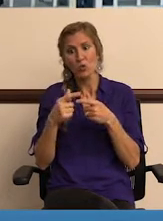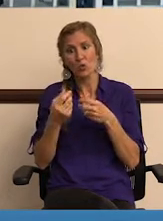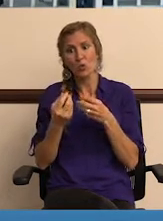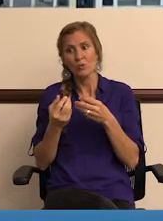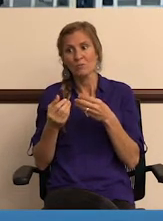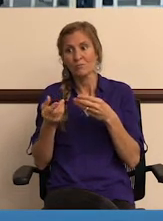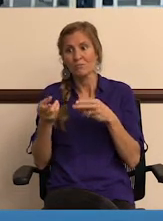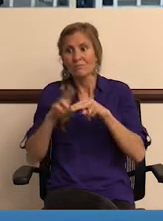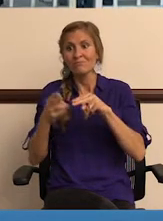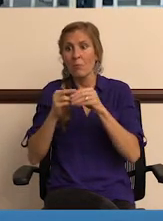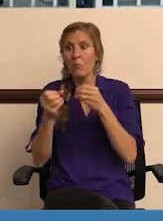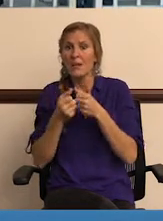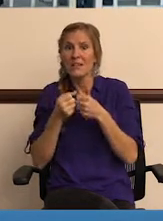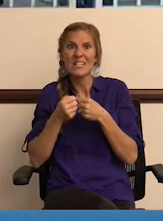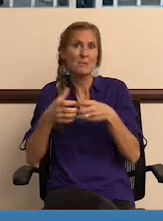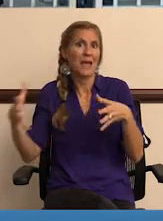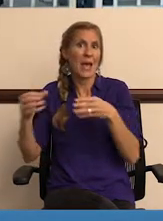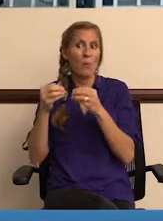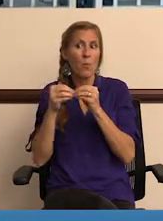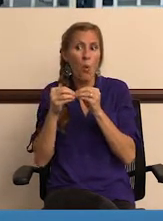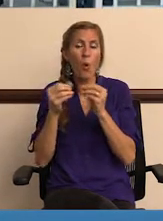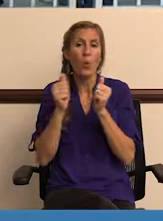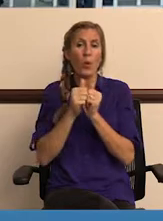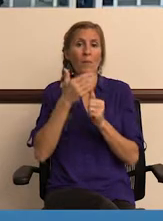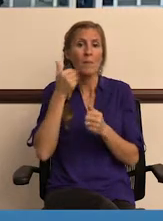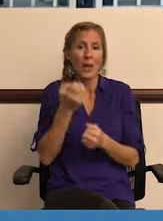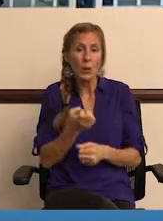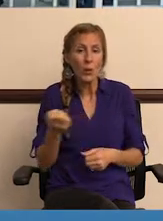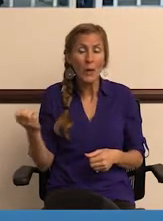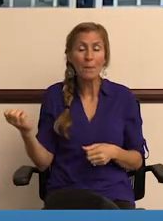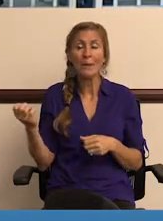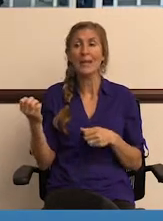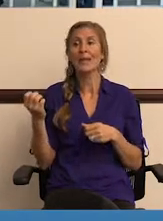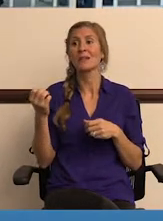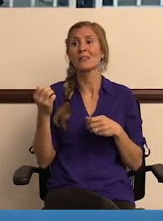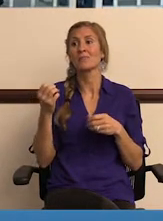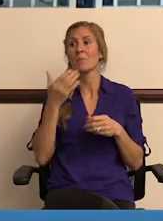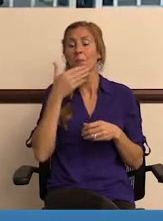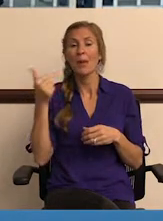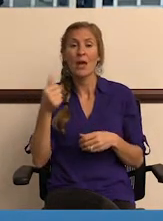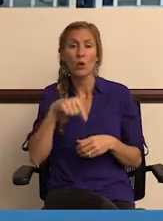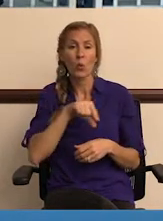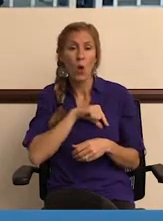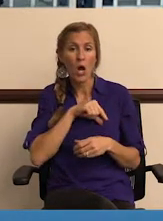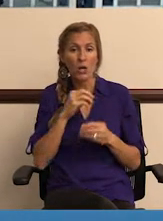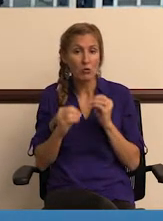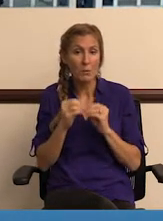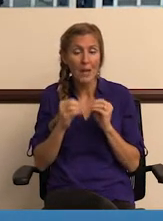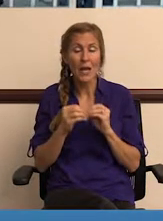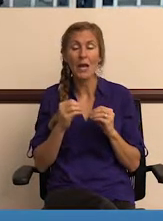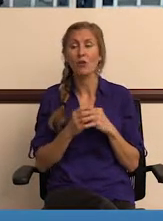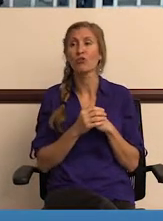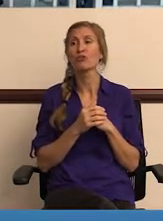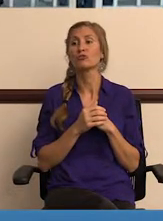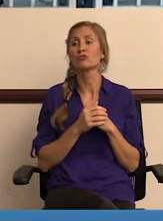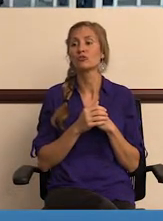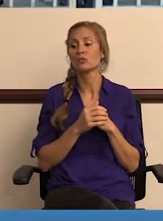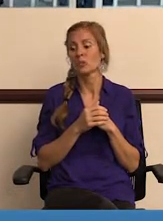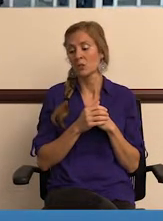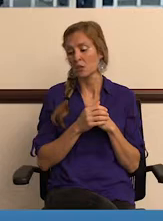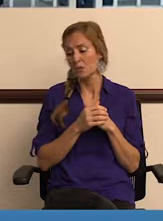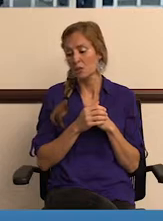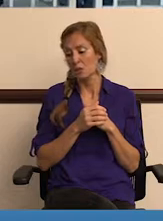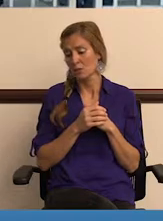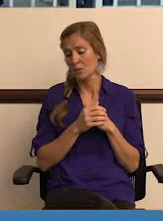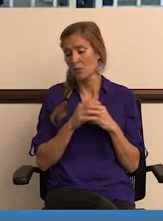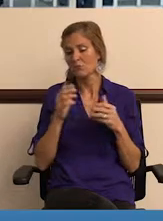upon that as well with, you know, better equipment that can do, you know, higher quality repairs, such as